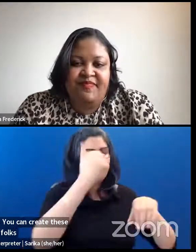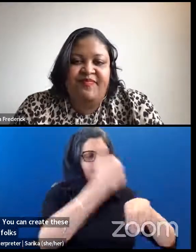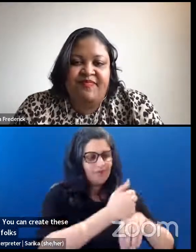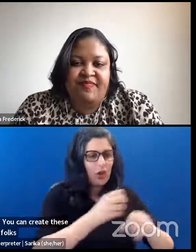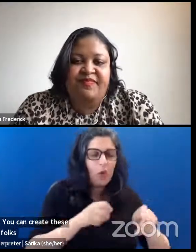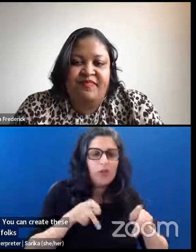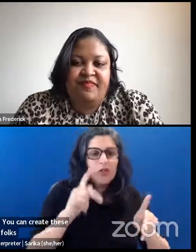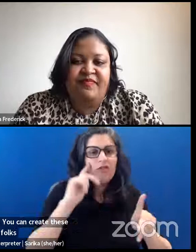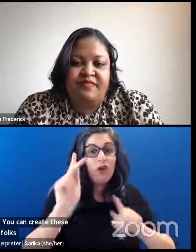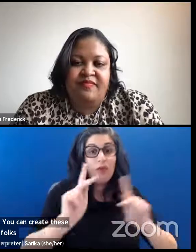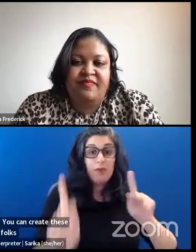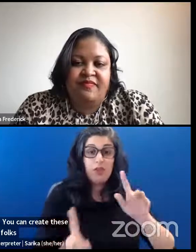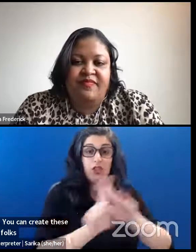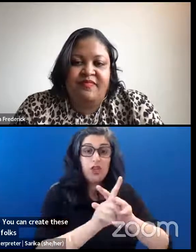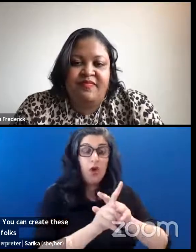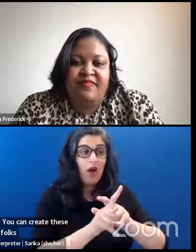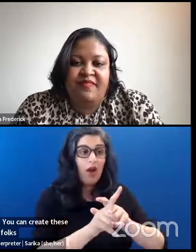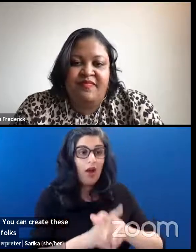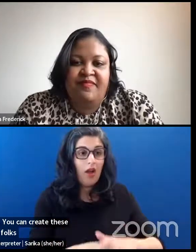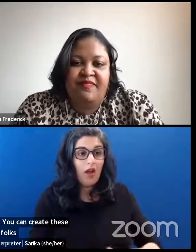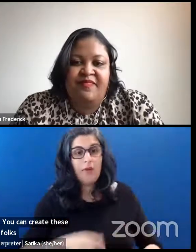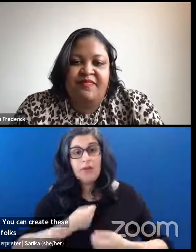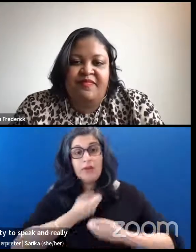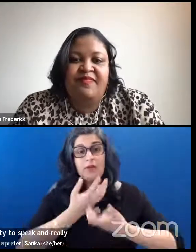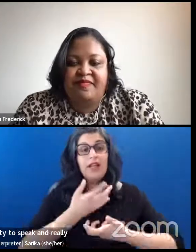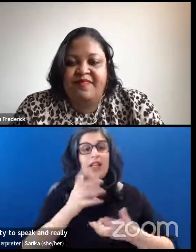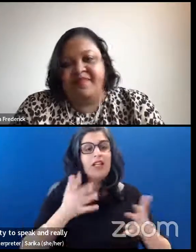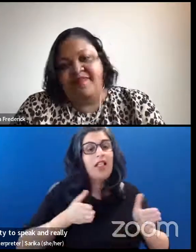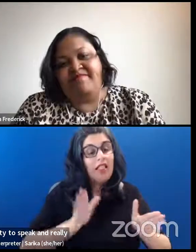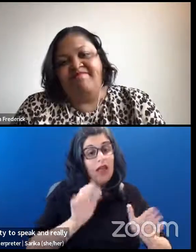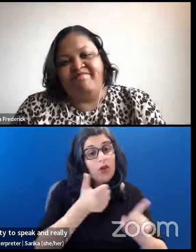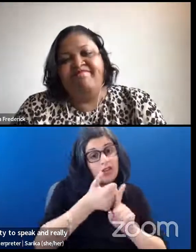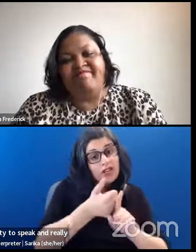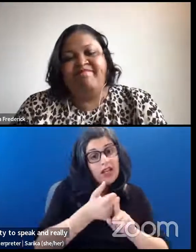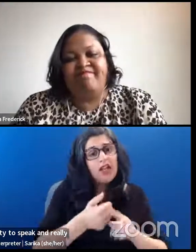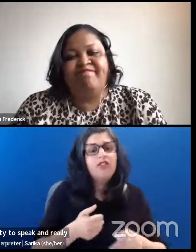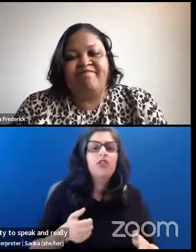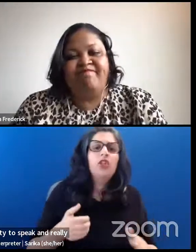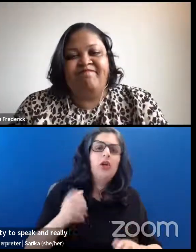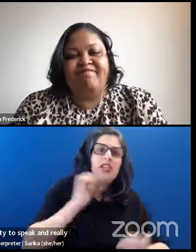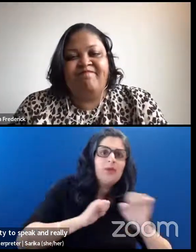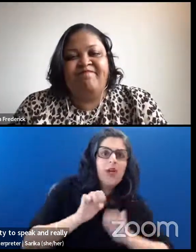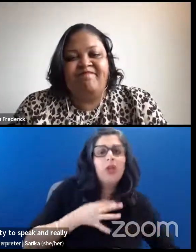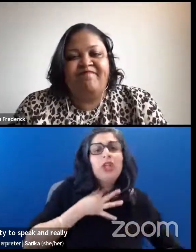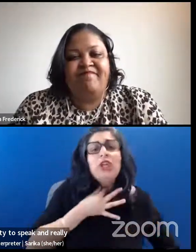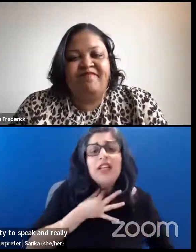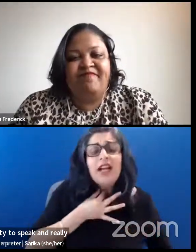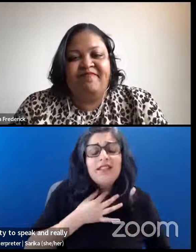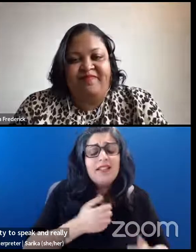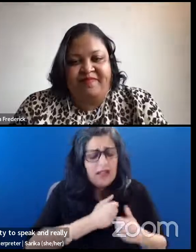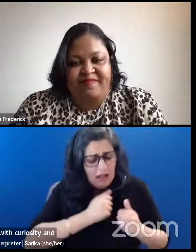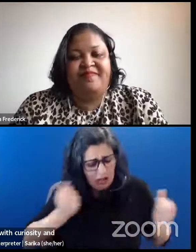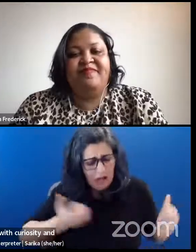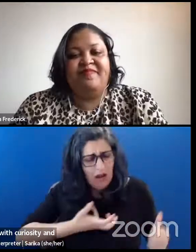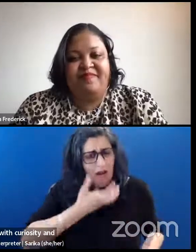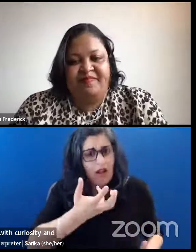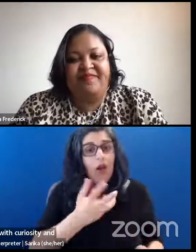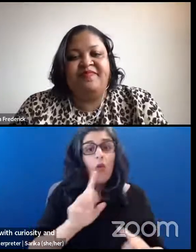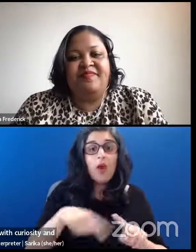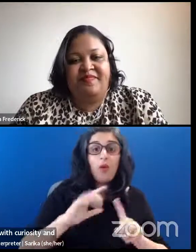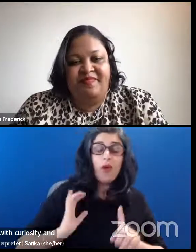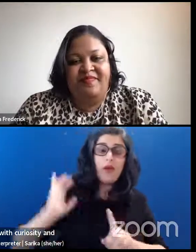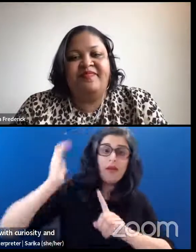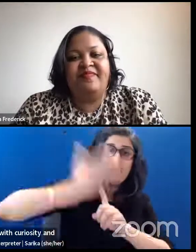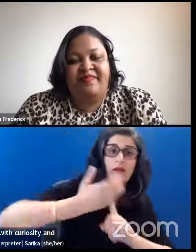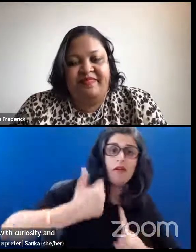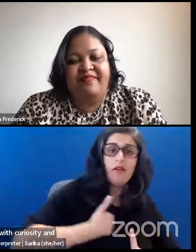to speak and really allow yourself to experiment with curiosity, and with vulnerability. When we are putting ourselves in that place, we give